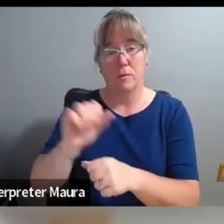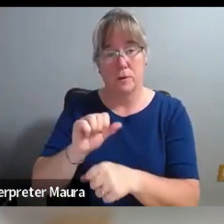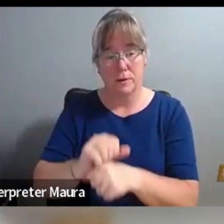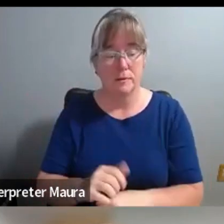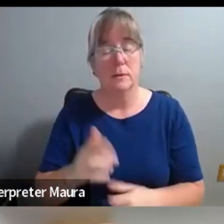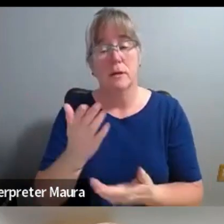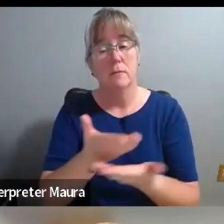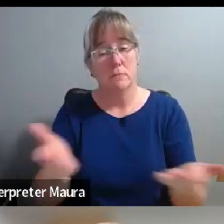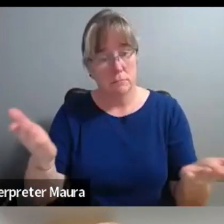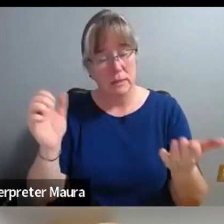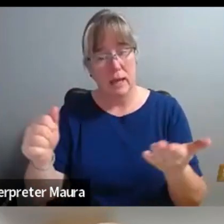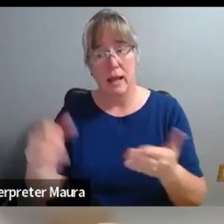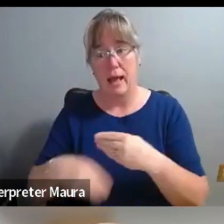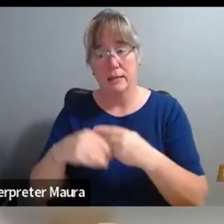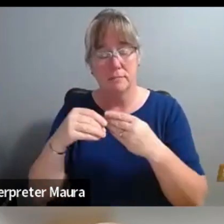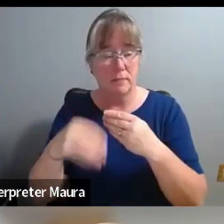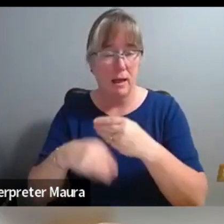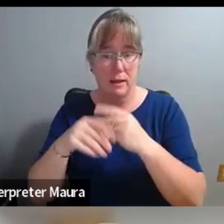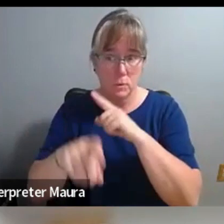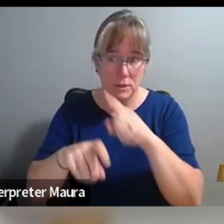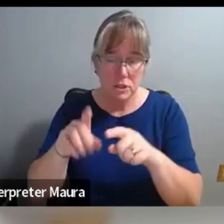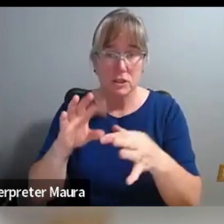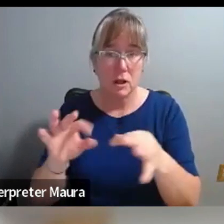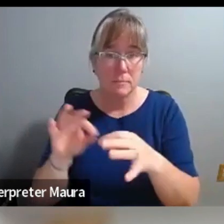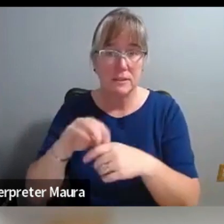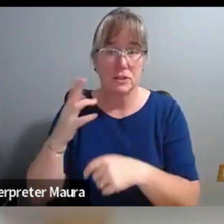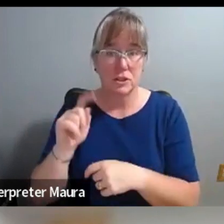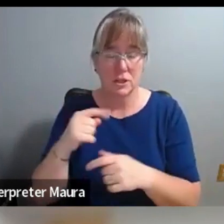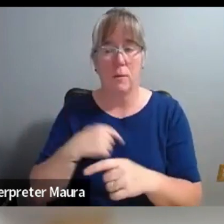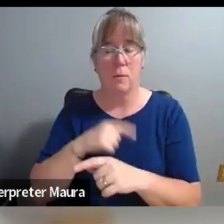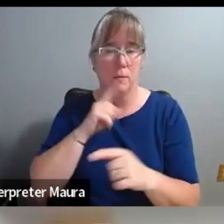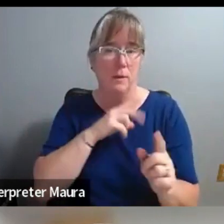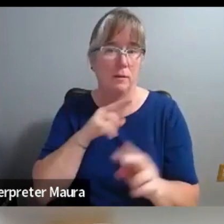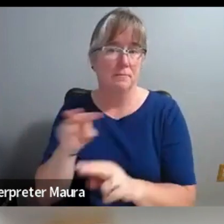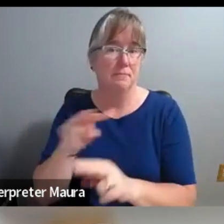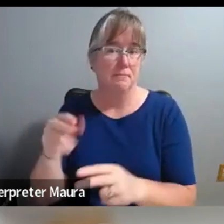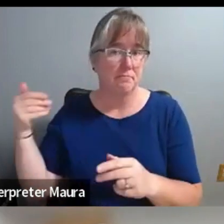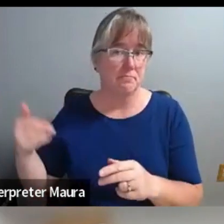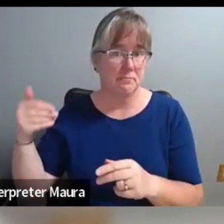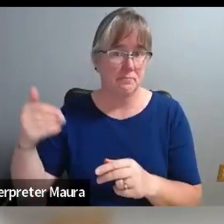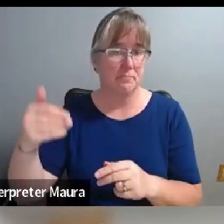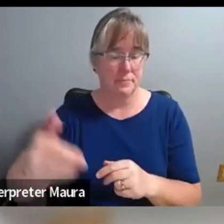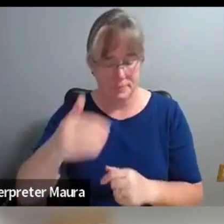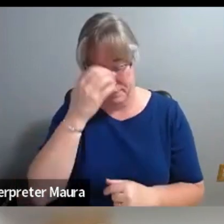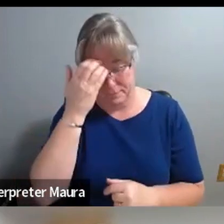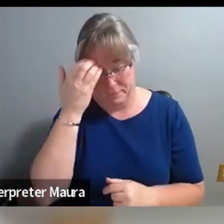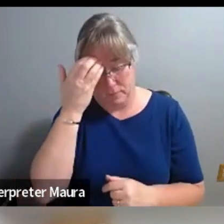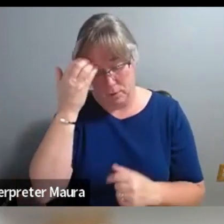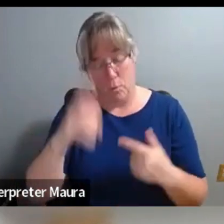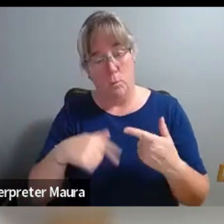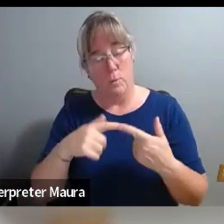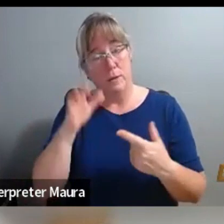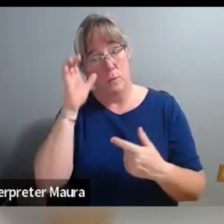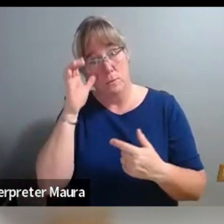ask questions at the chat and we'll get to those as soon as we can during Q&A later. We encourage you to react to what you're hearing today.